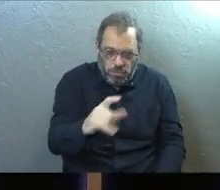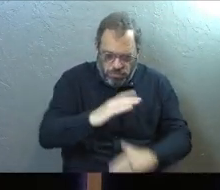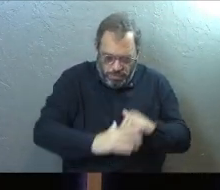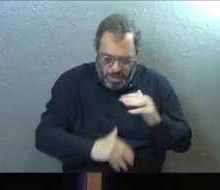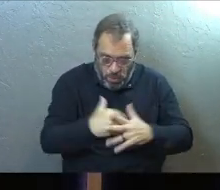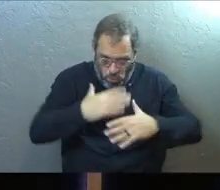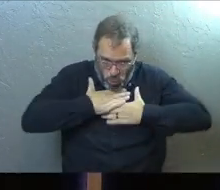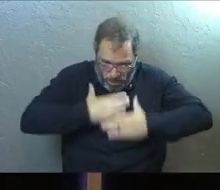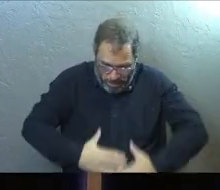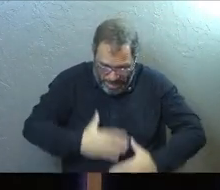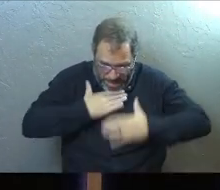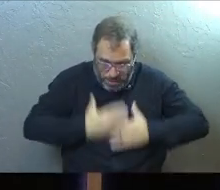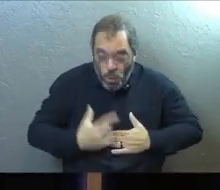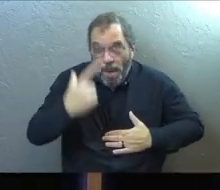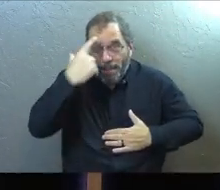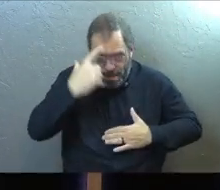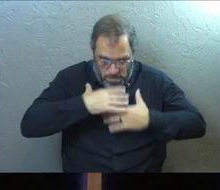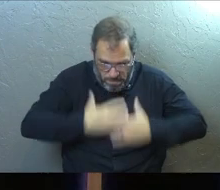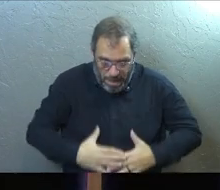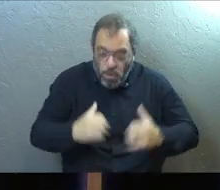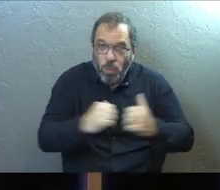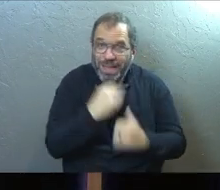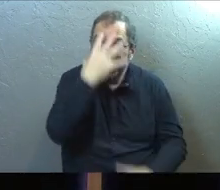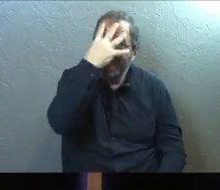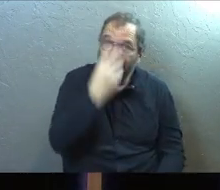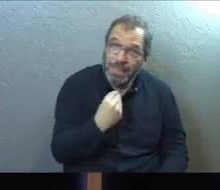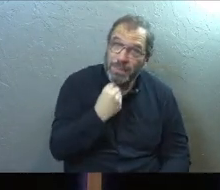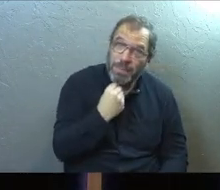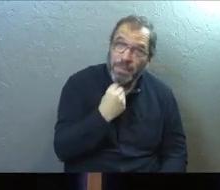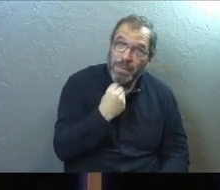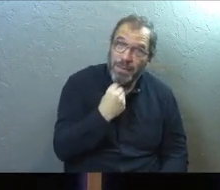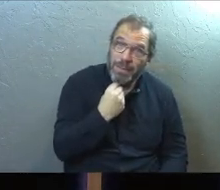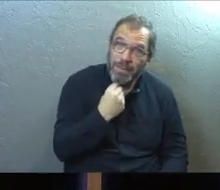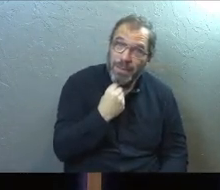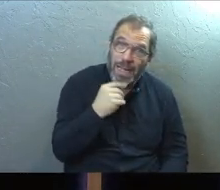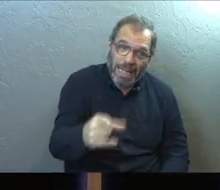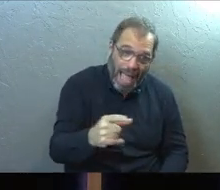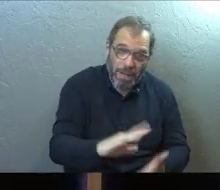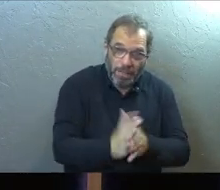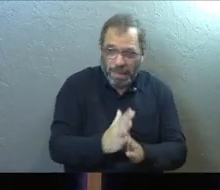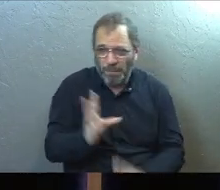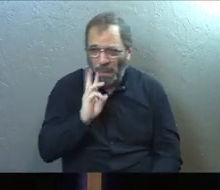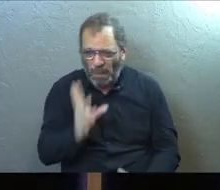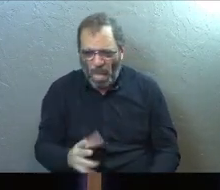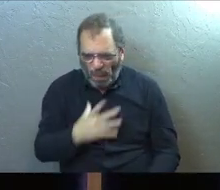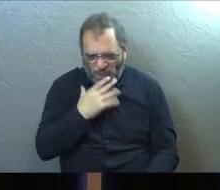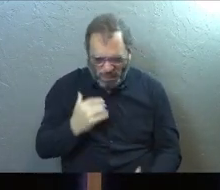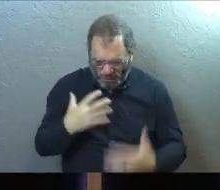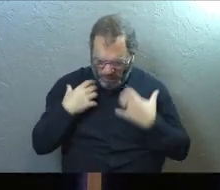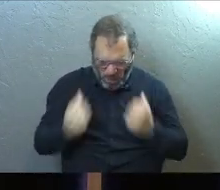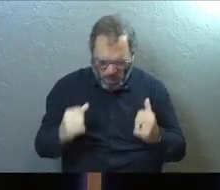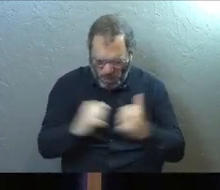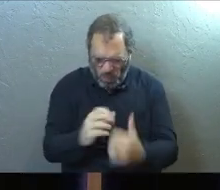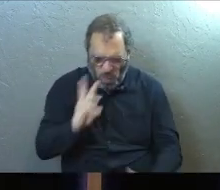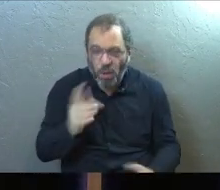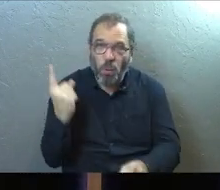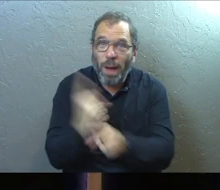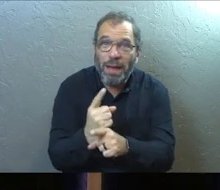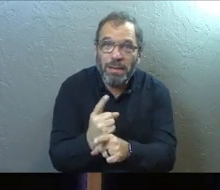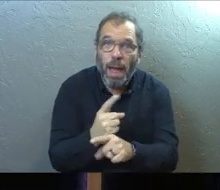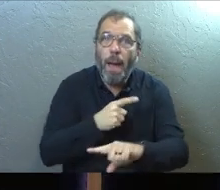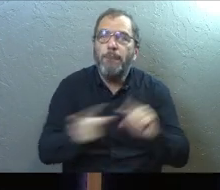rebuild your body. You would repair your body with sleep. That you would become dehydrated and you would repair your body with water.